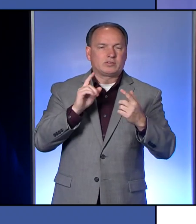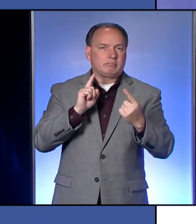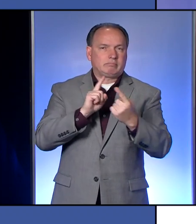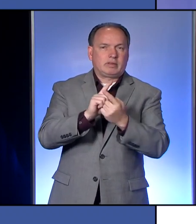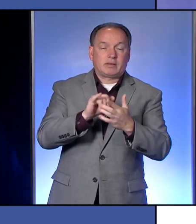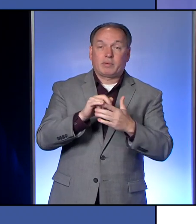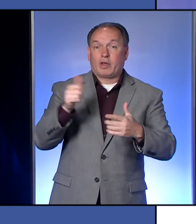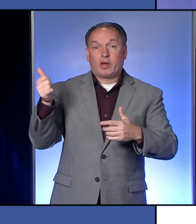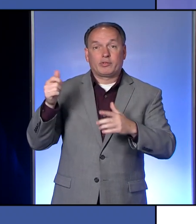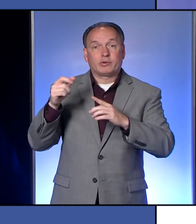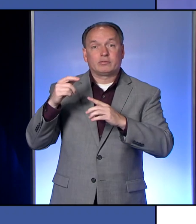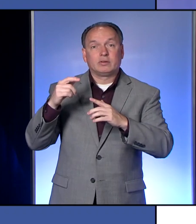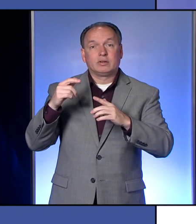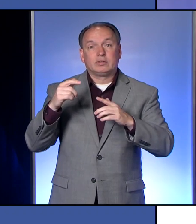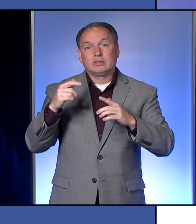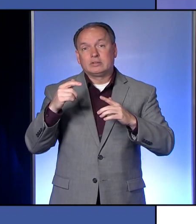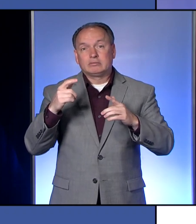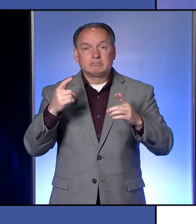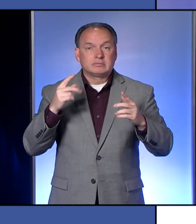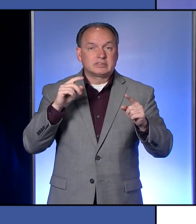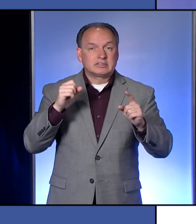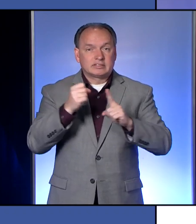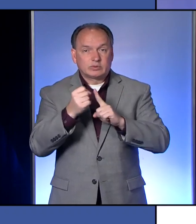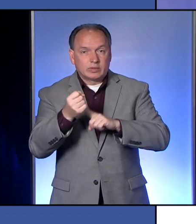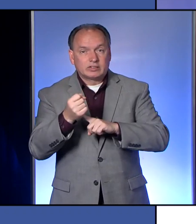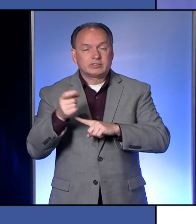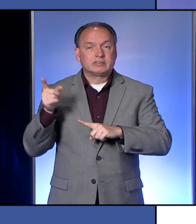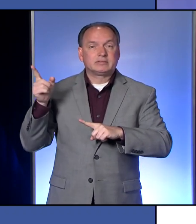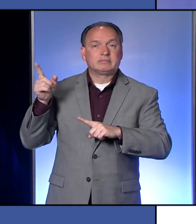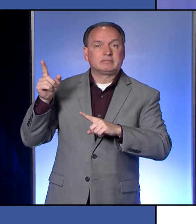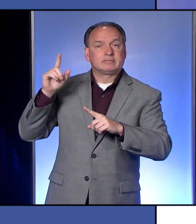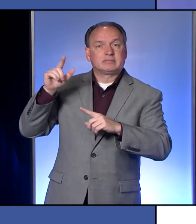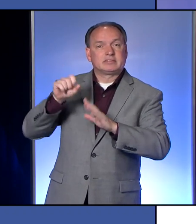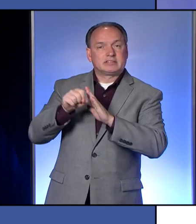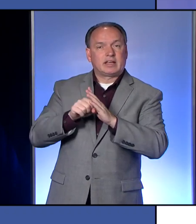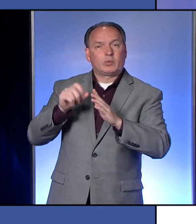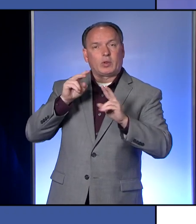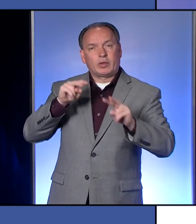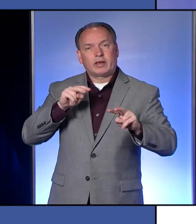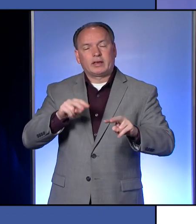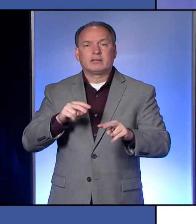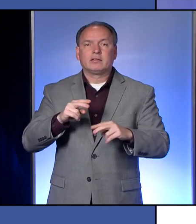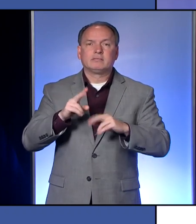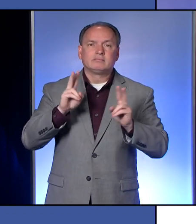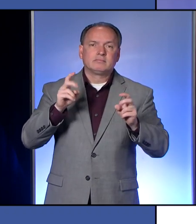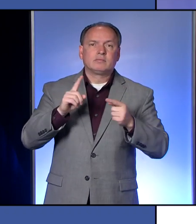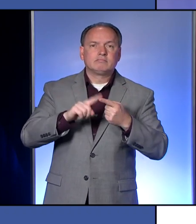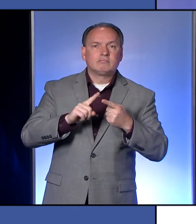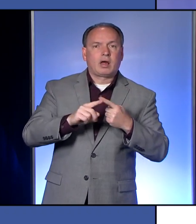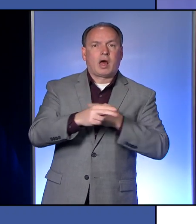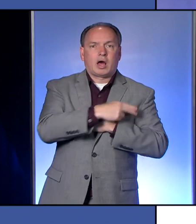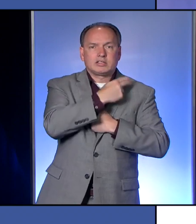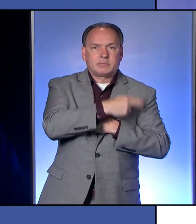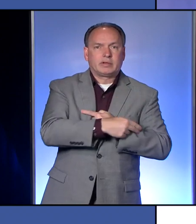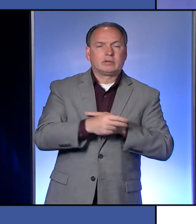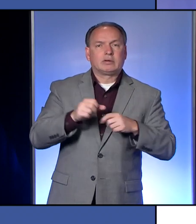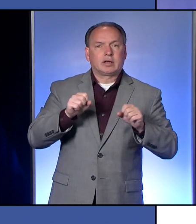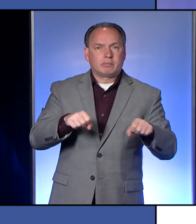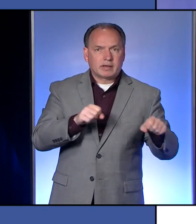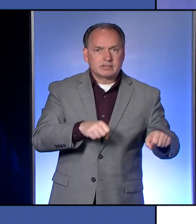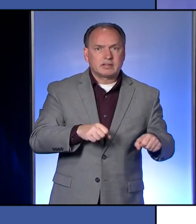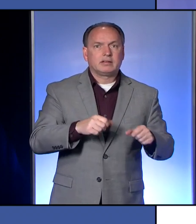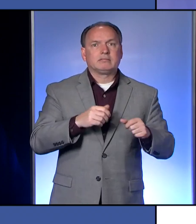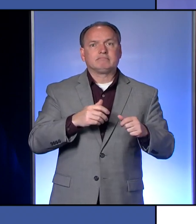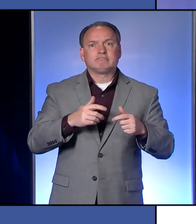state will be looking at. And that also includes hospital capacity, which of course, we've done a really good job in Erie County of making sure we've never